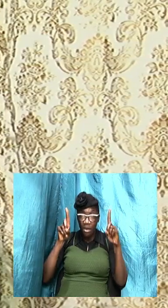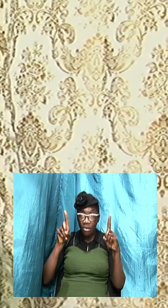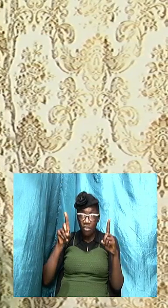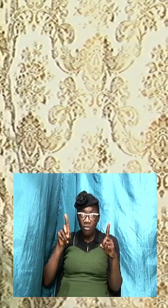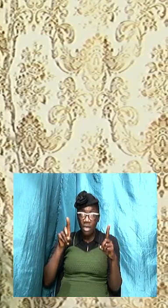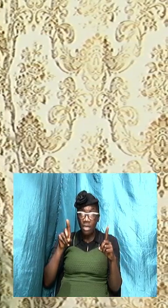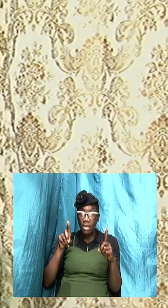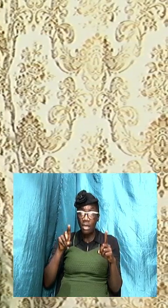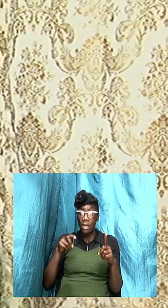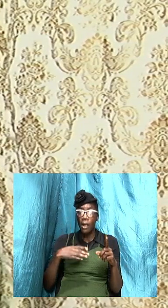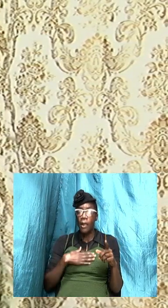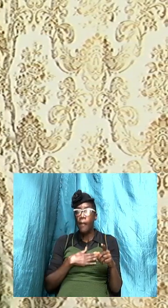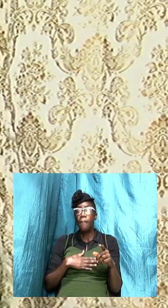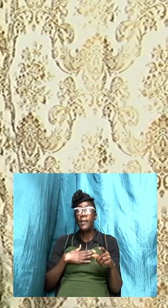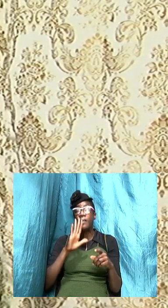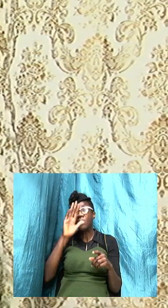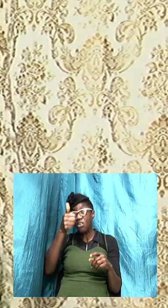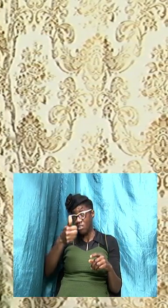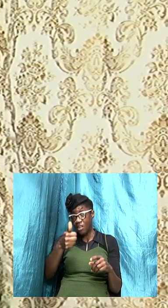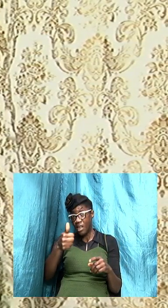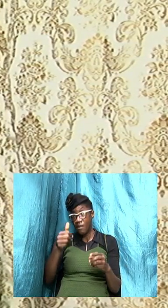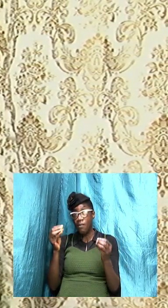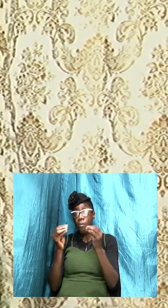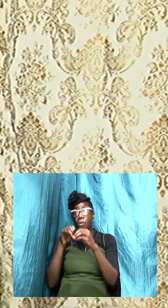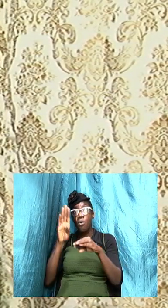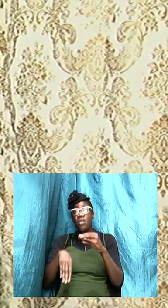to please yourself more than please in God